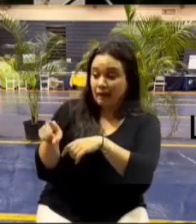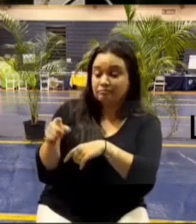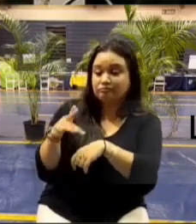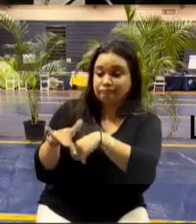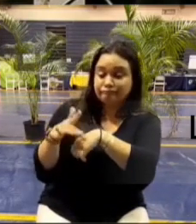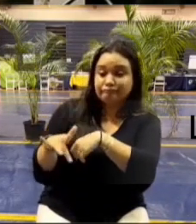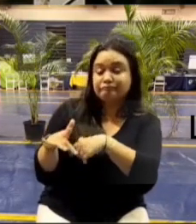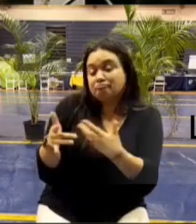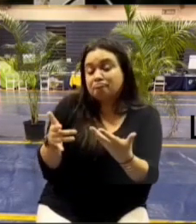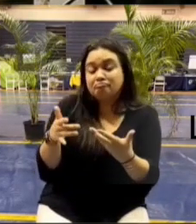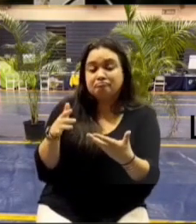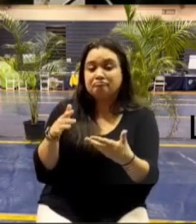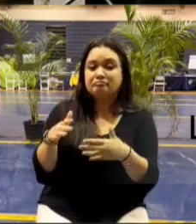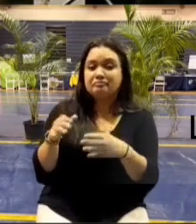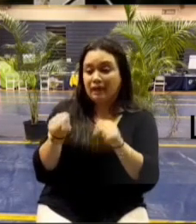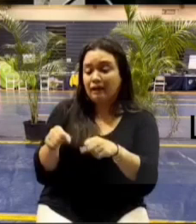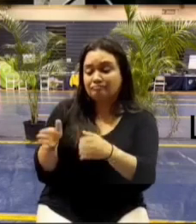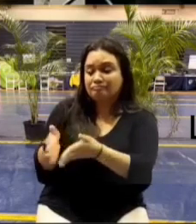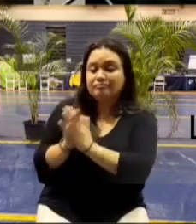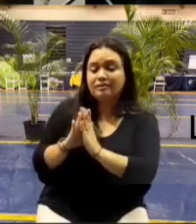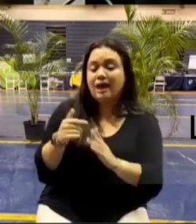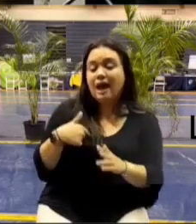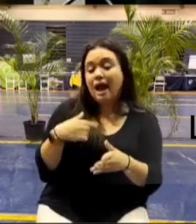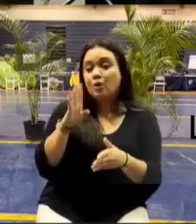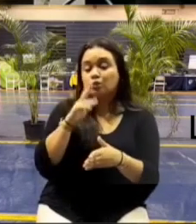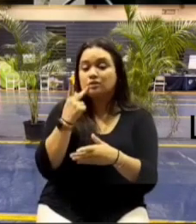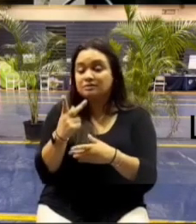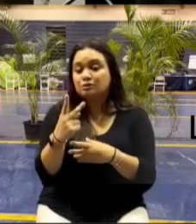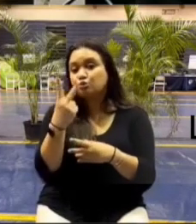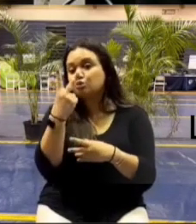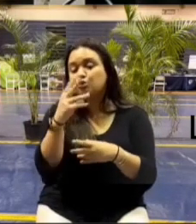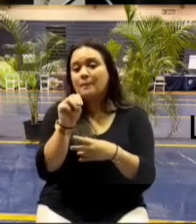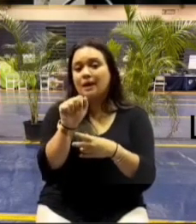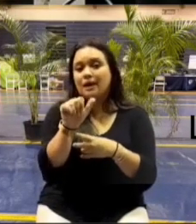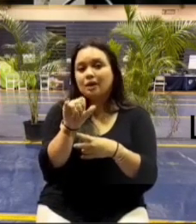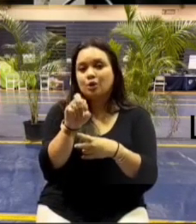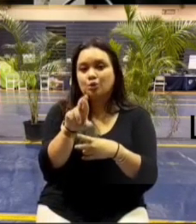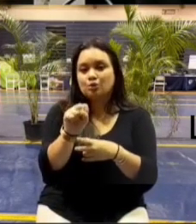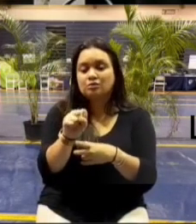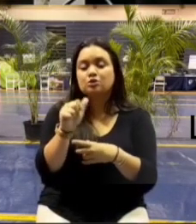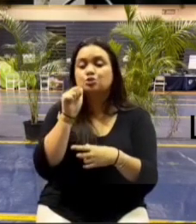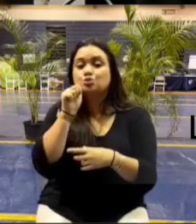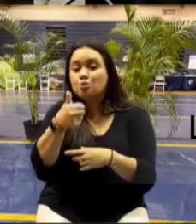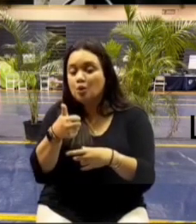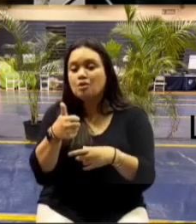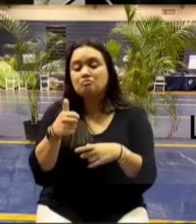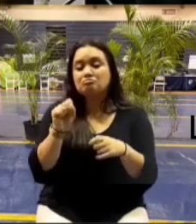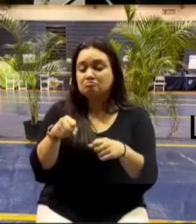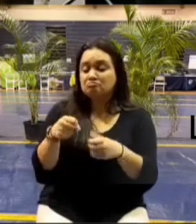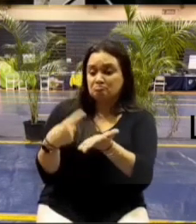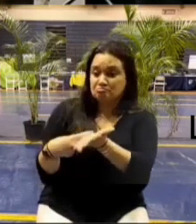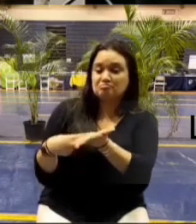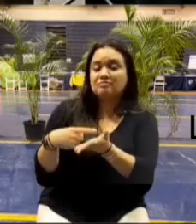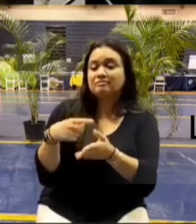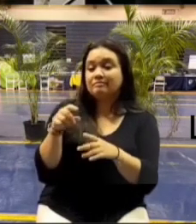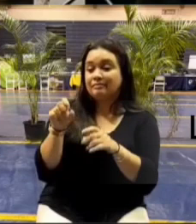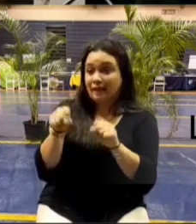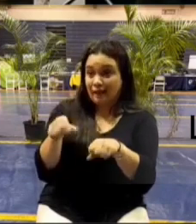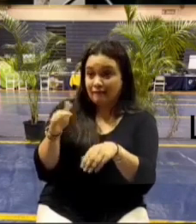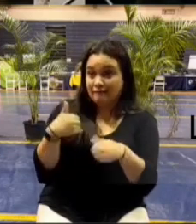i'll see two mayors tomorrow um so i'll ask them when i see them this can we have their people and we'll see what they say